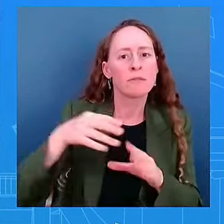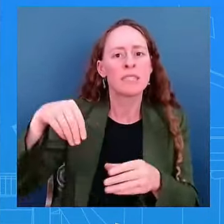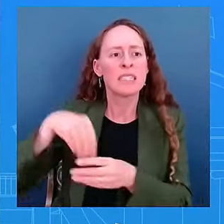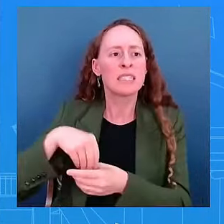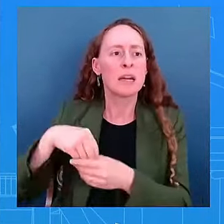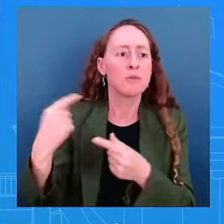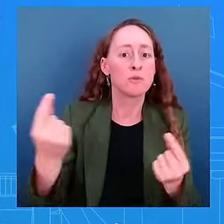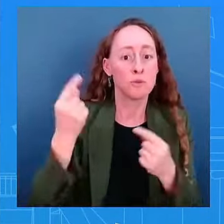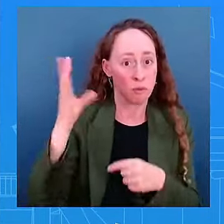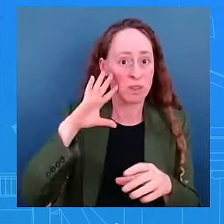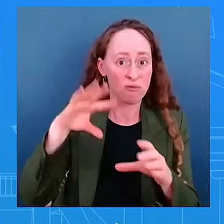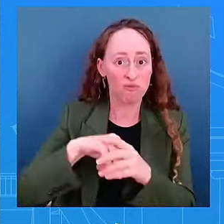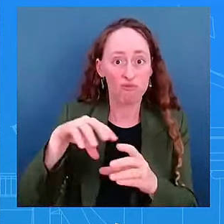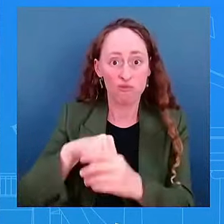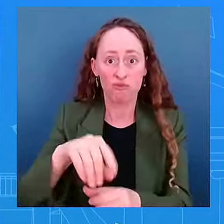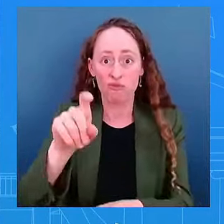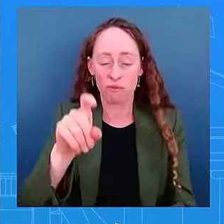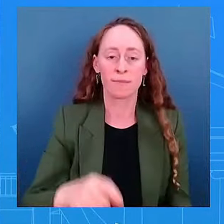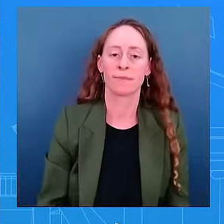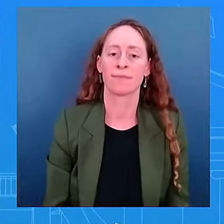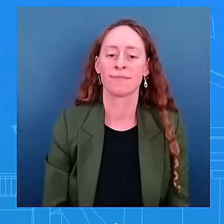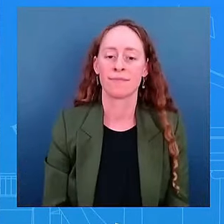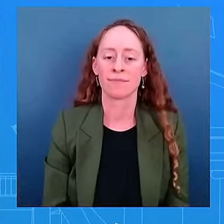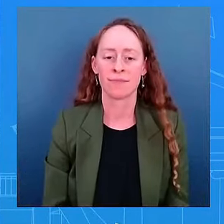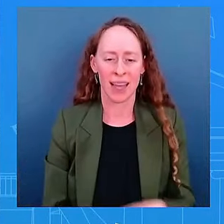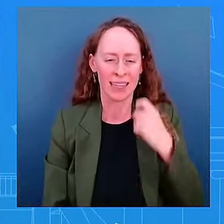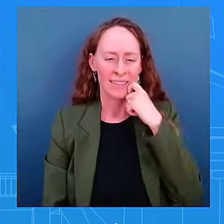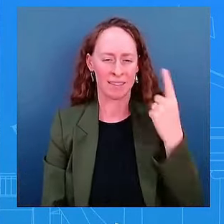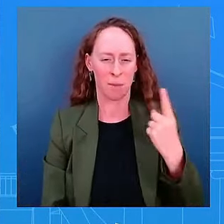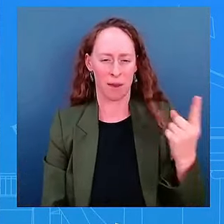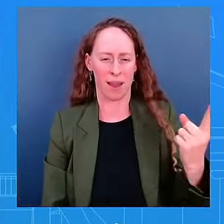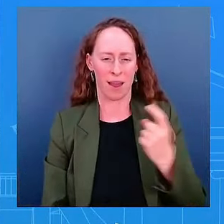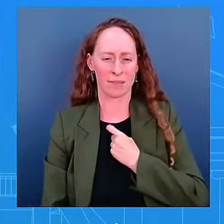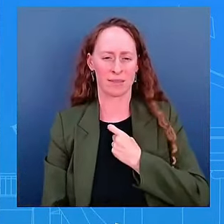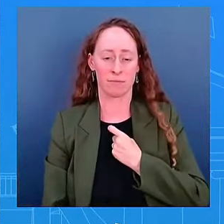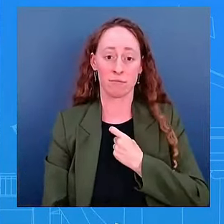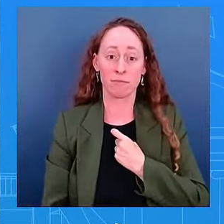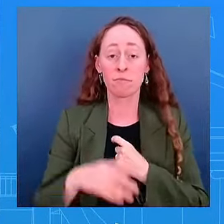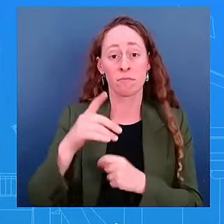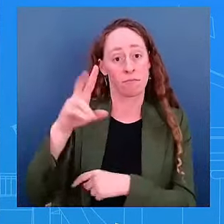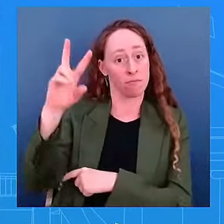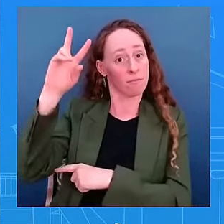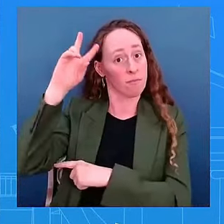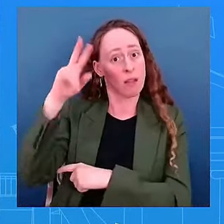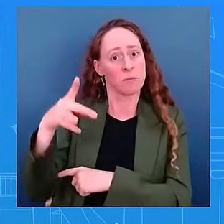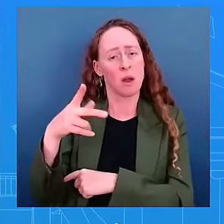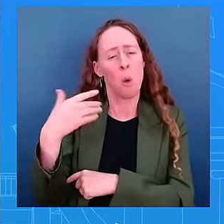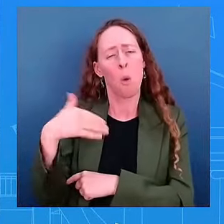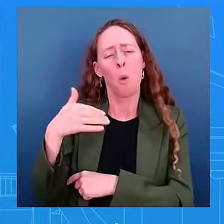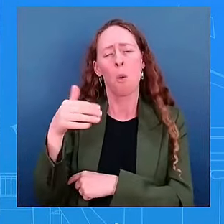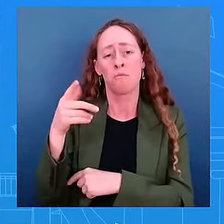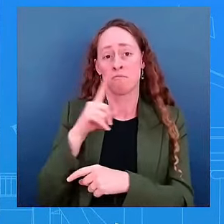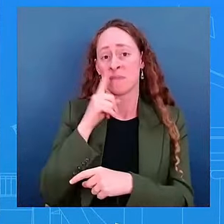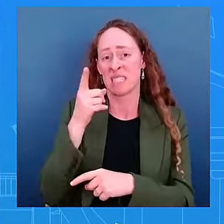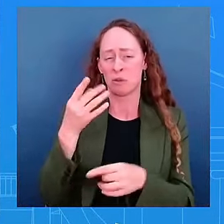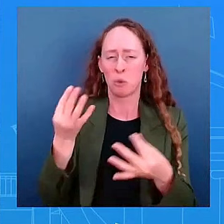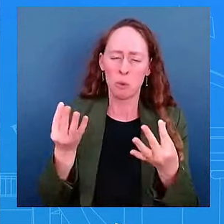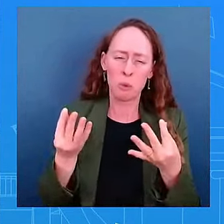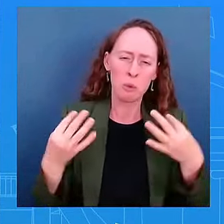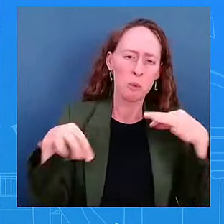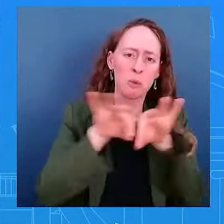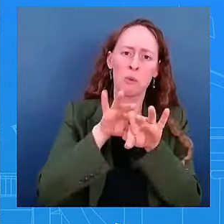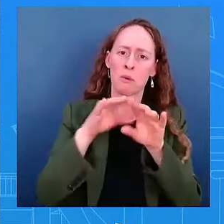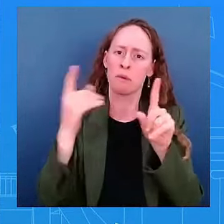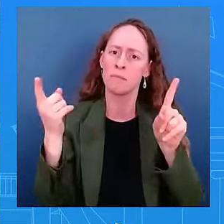more to add where the vice president has been a critical partner. She's been an important, played an important role to a lot of decisions that have been